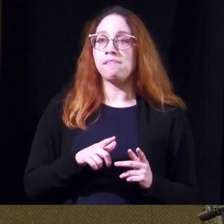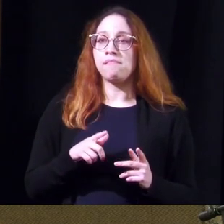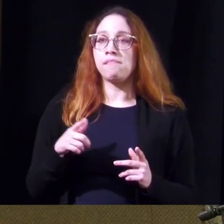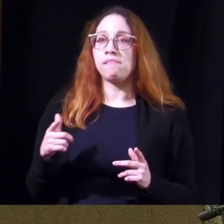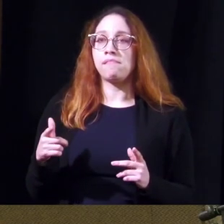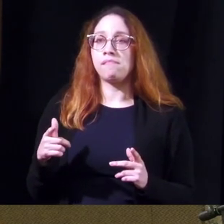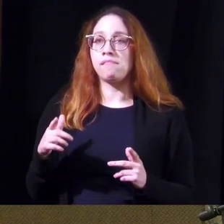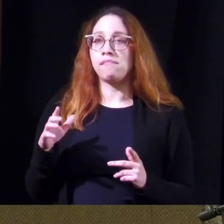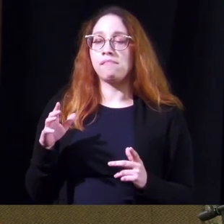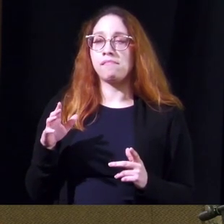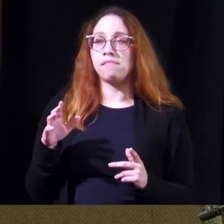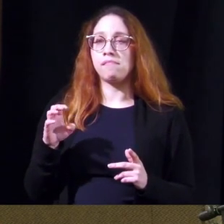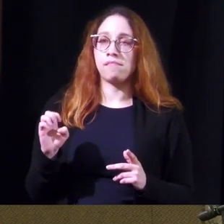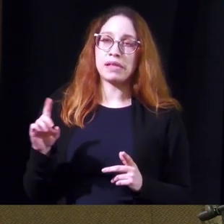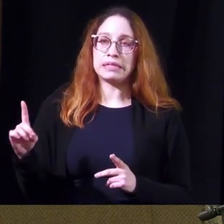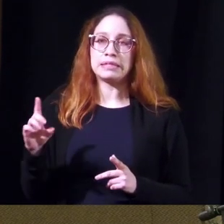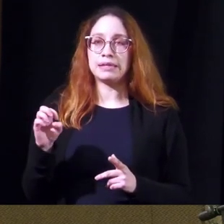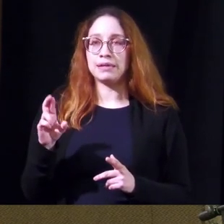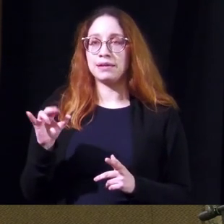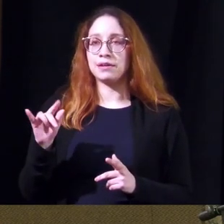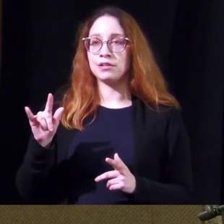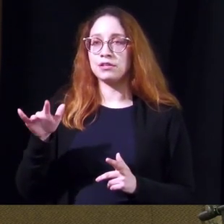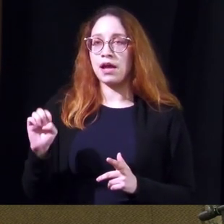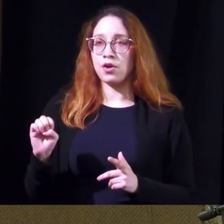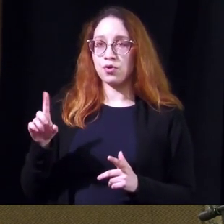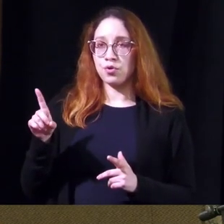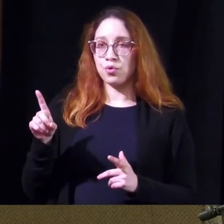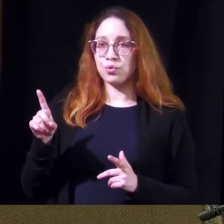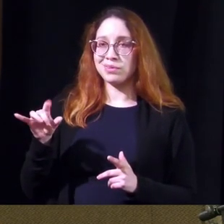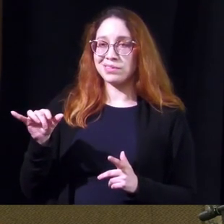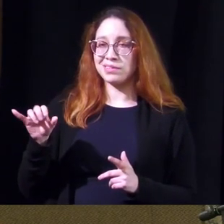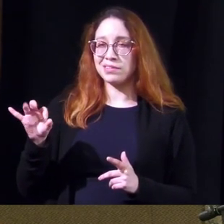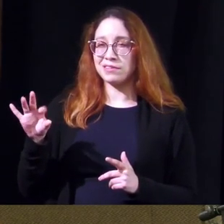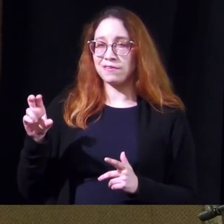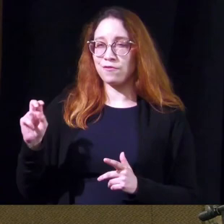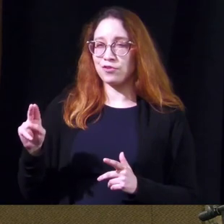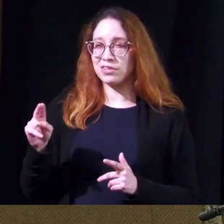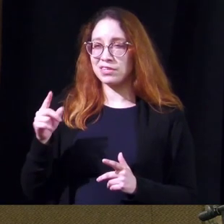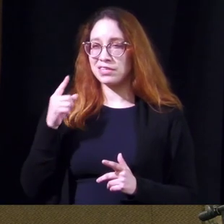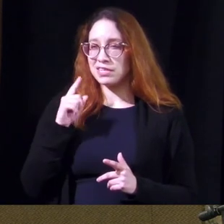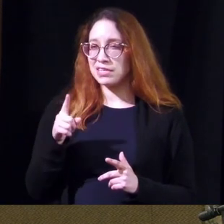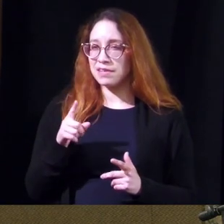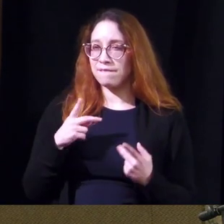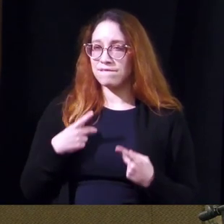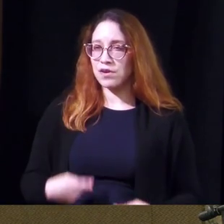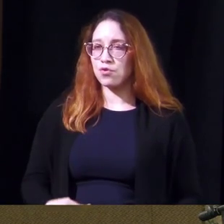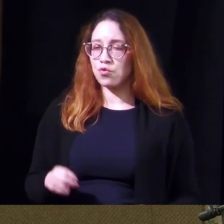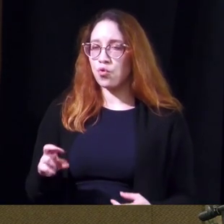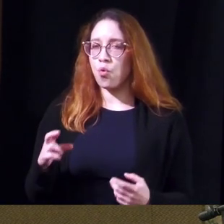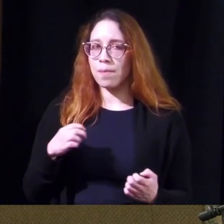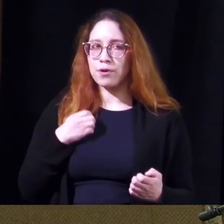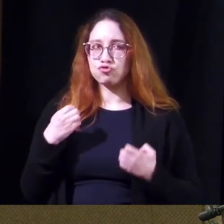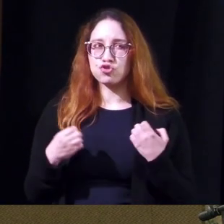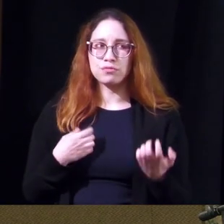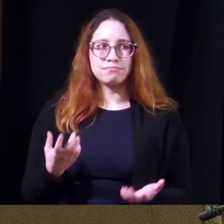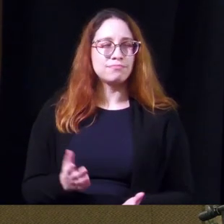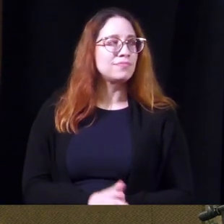erectile dysfunction person is asking is if this is physical or emotional